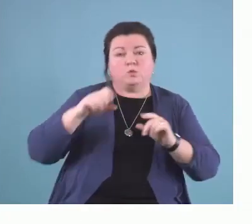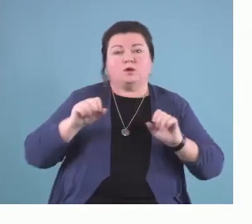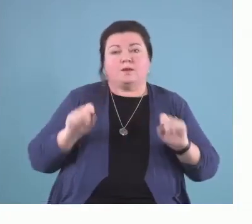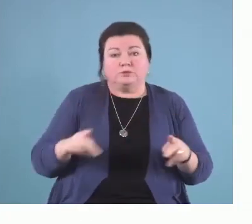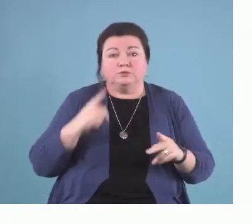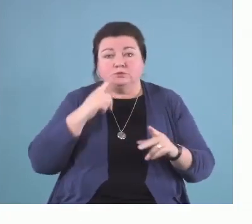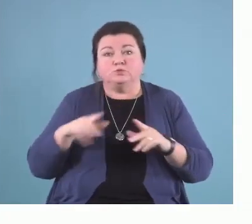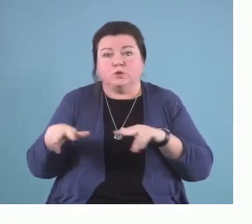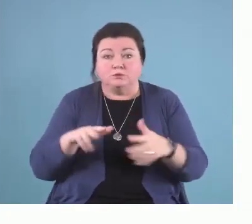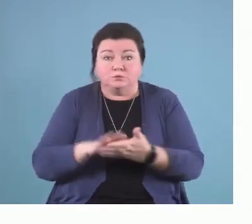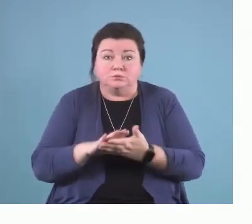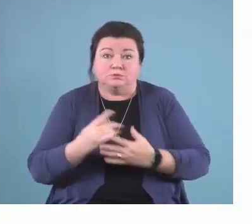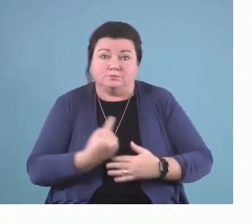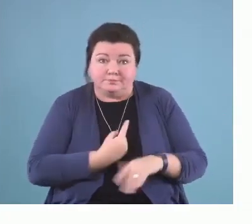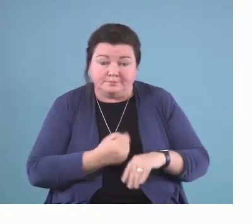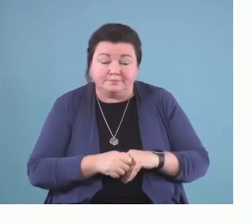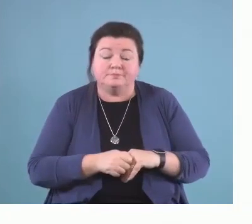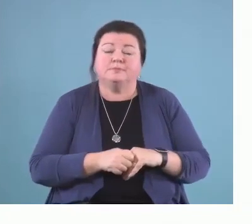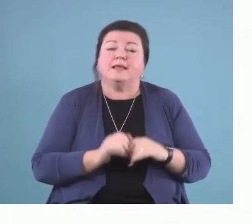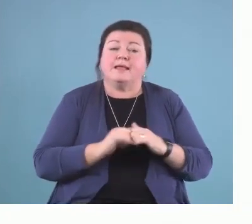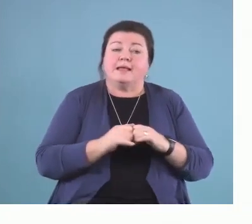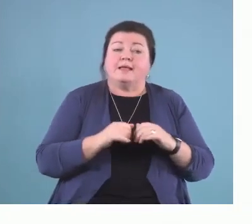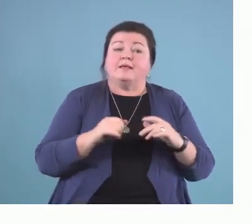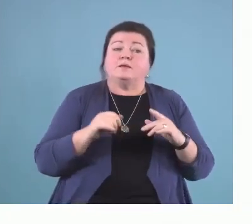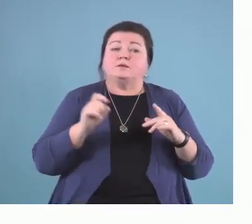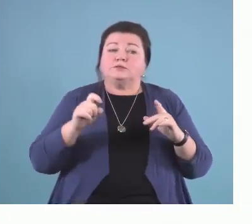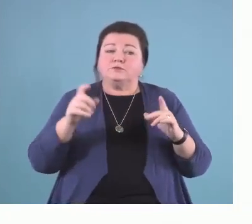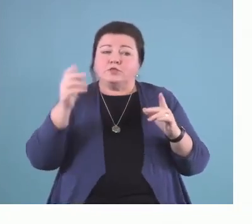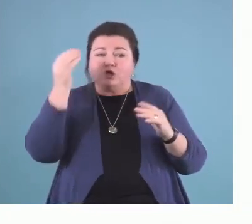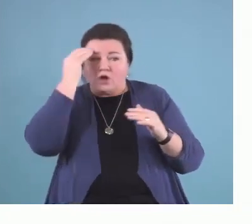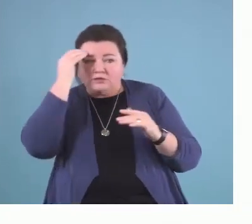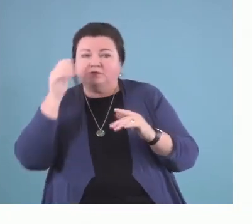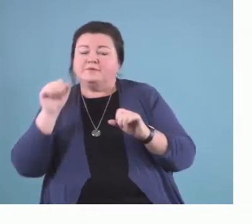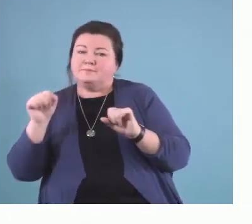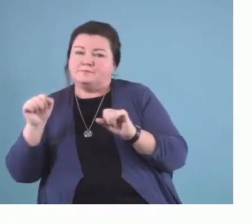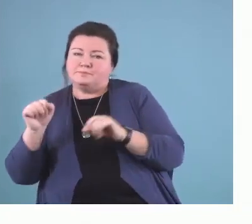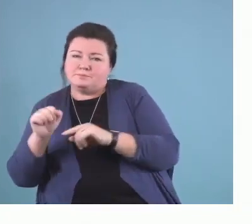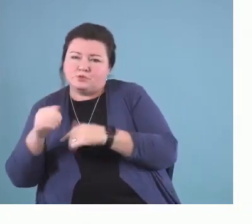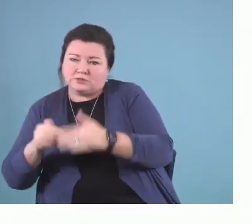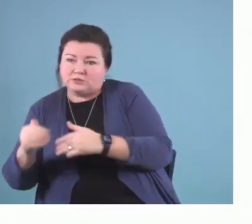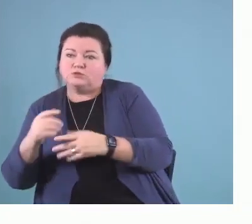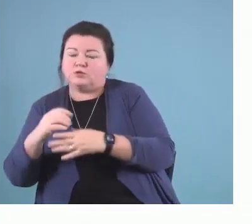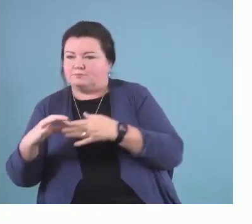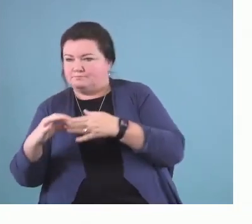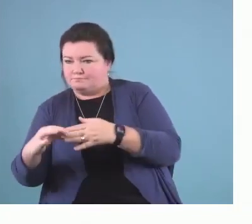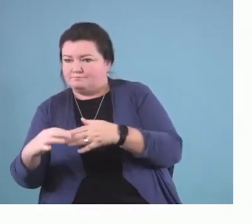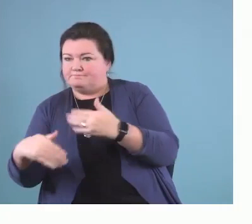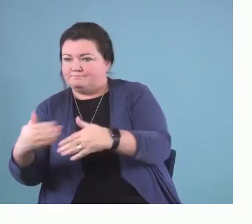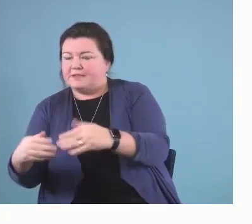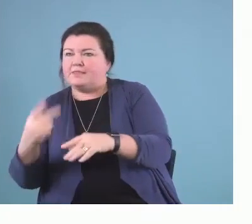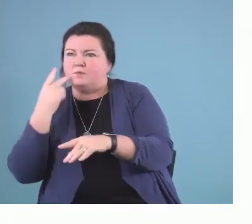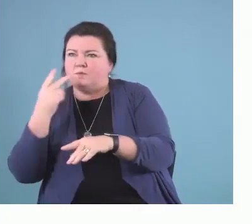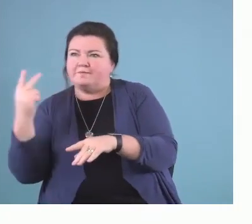motivation refers to the cognitive processes that energize and direct behavior and includes reflective motivation,